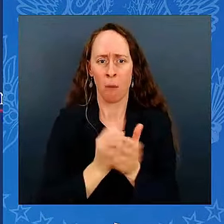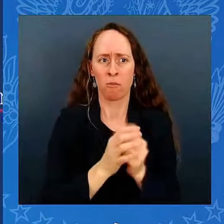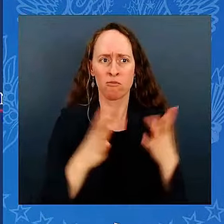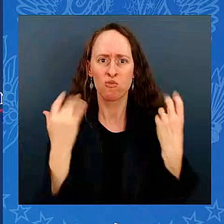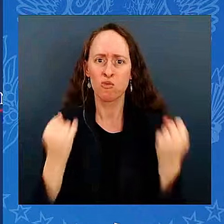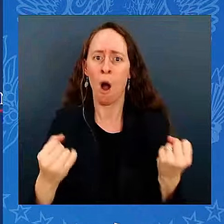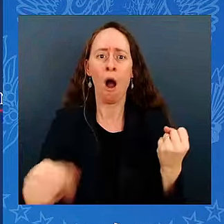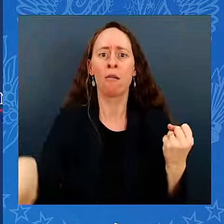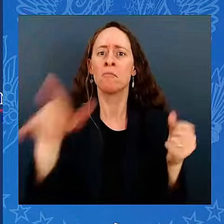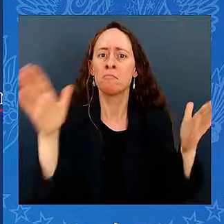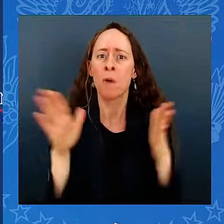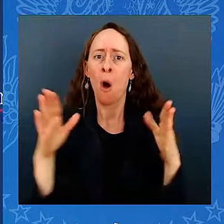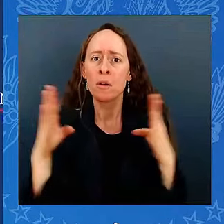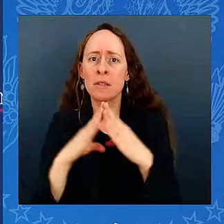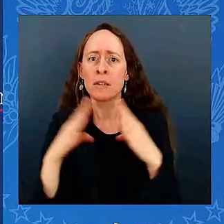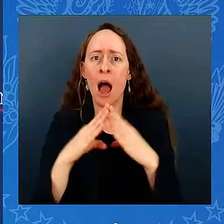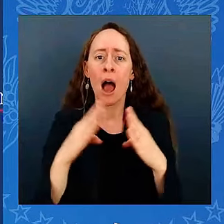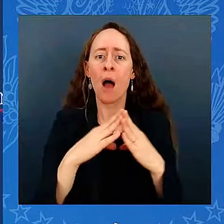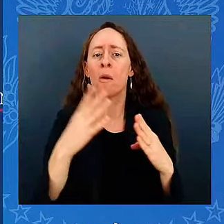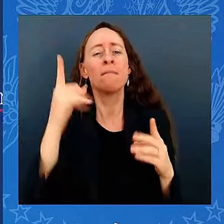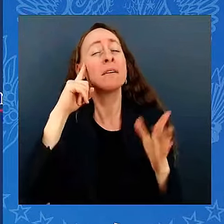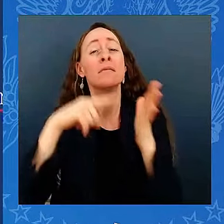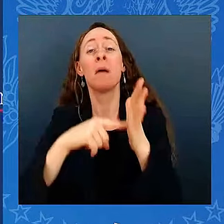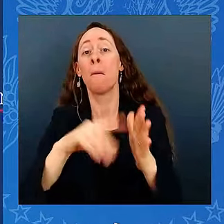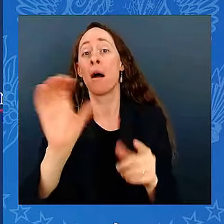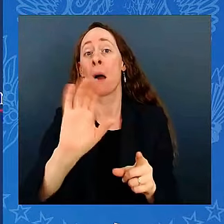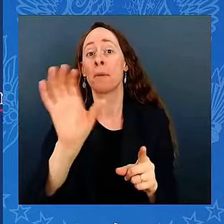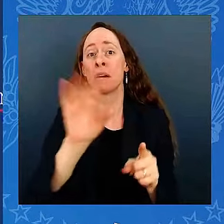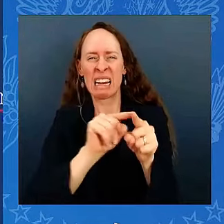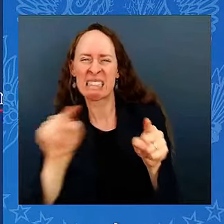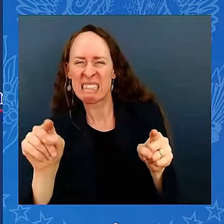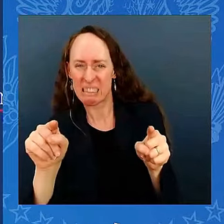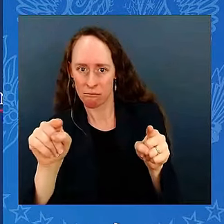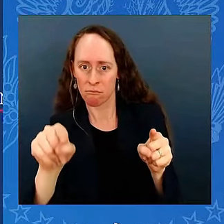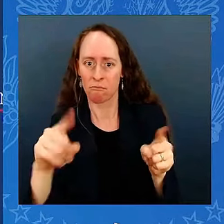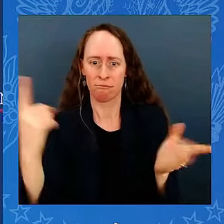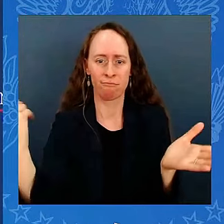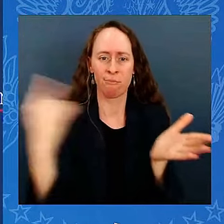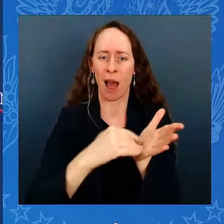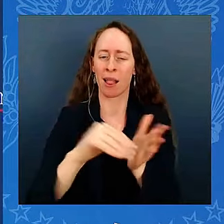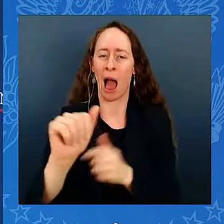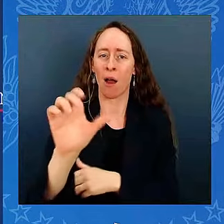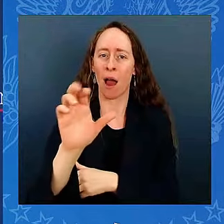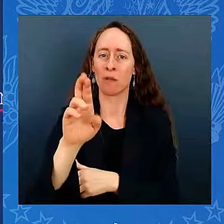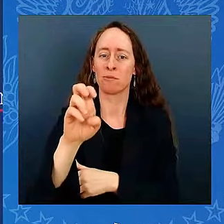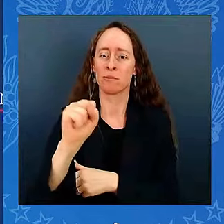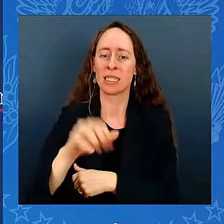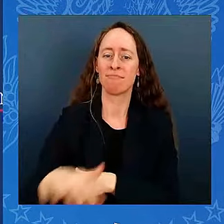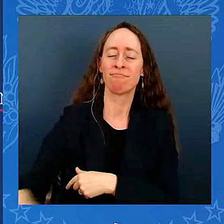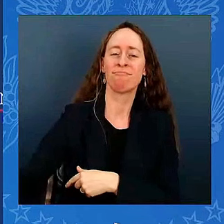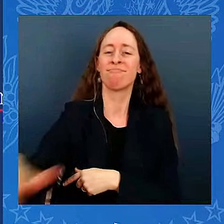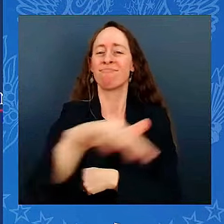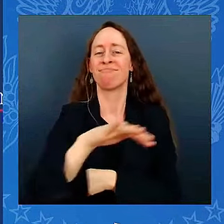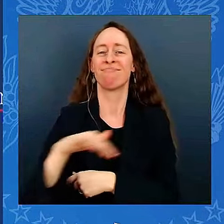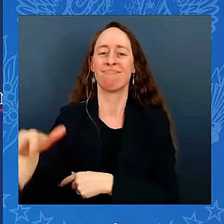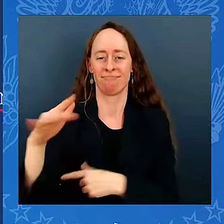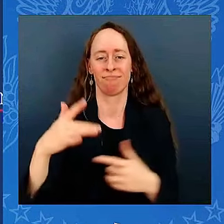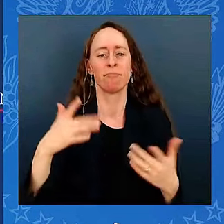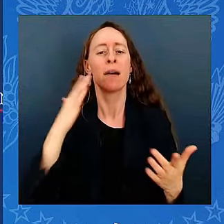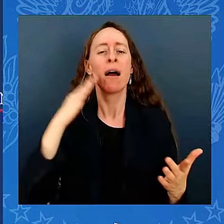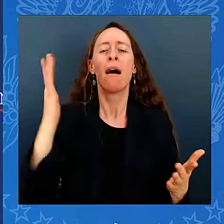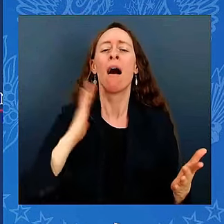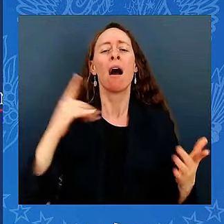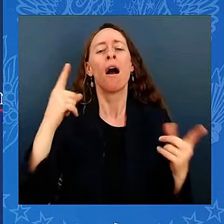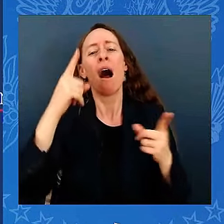dreams. The old playbook was to go abroad to the cheapest labor, export American jobs, import foreign